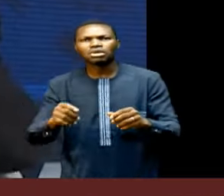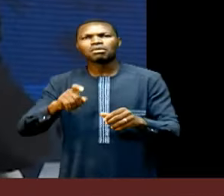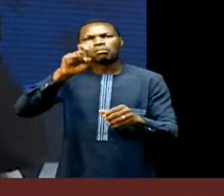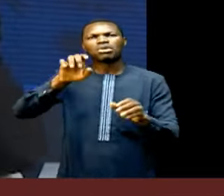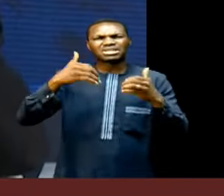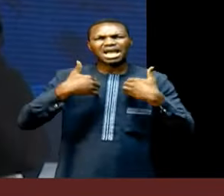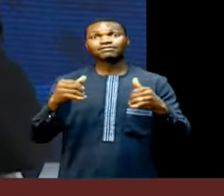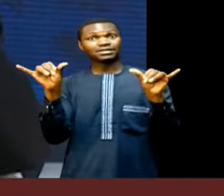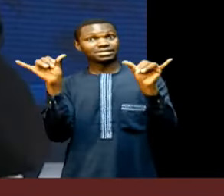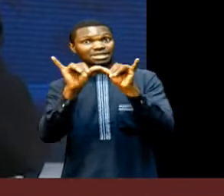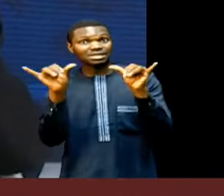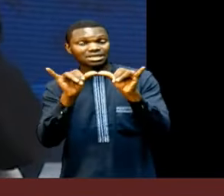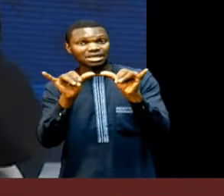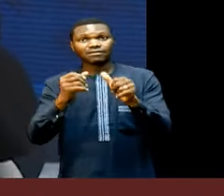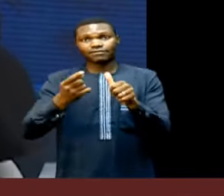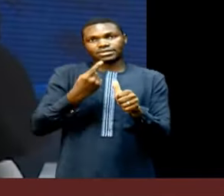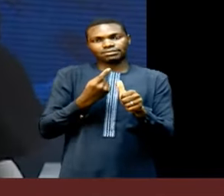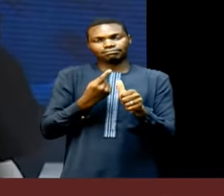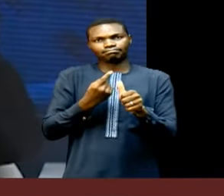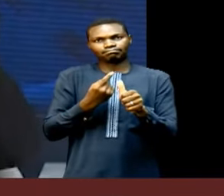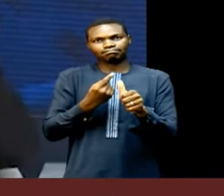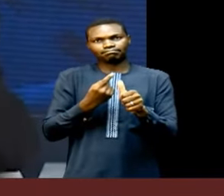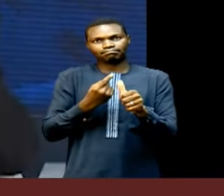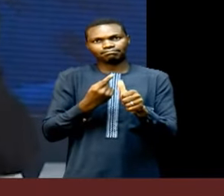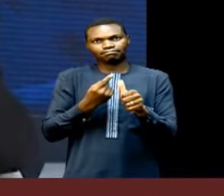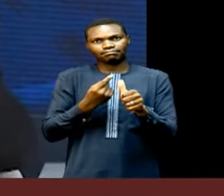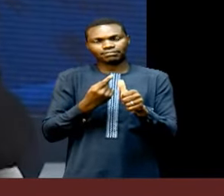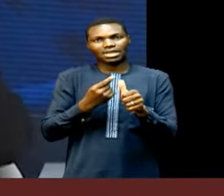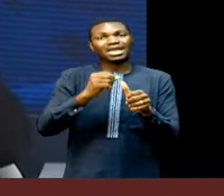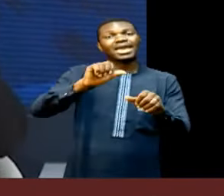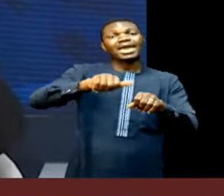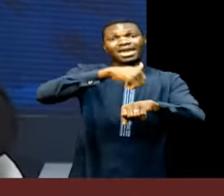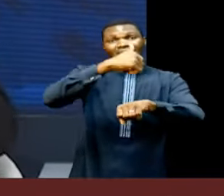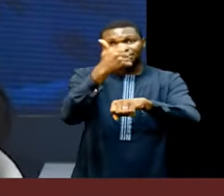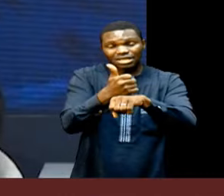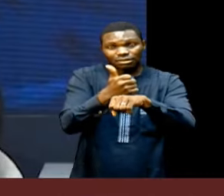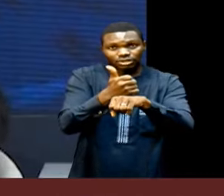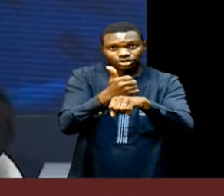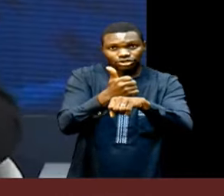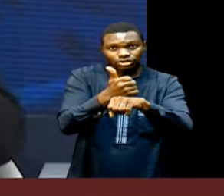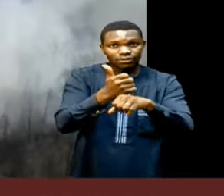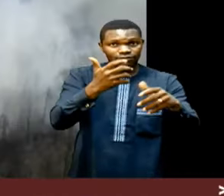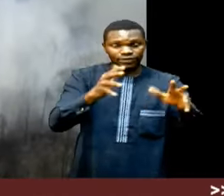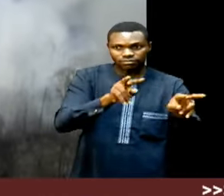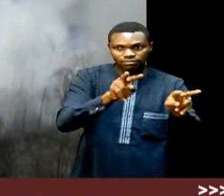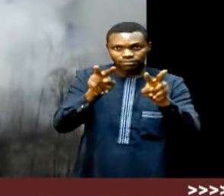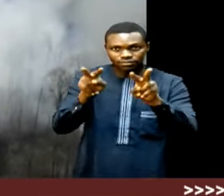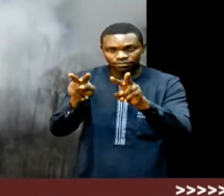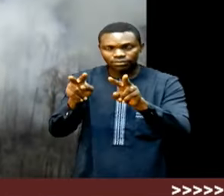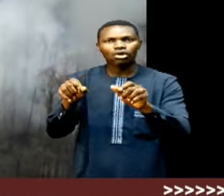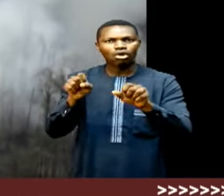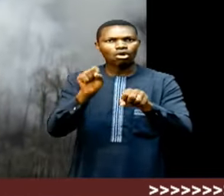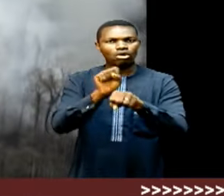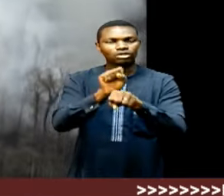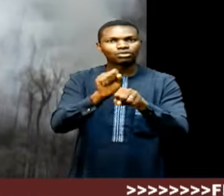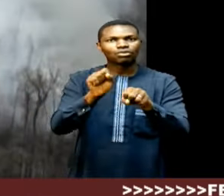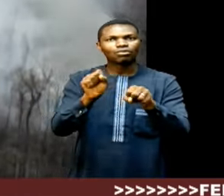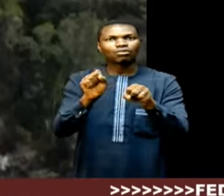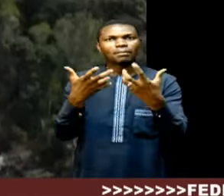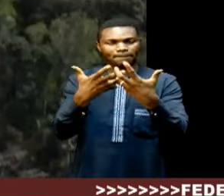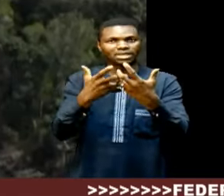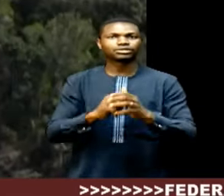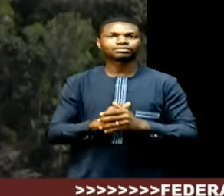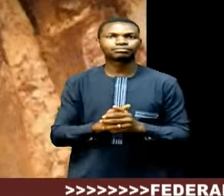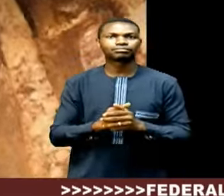standards, first of all, set and then monitored and implemented. Over the past 50 years, the climate